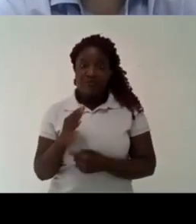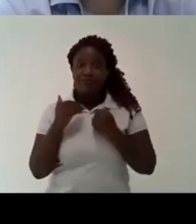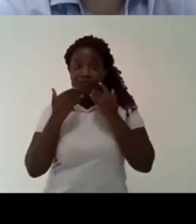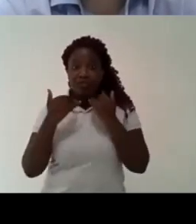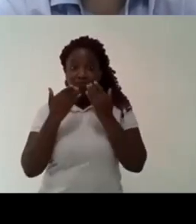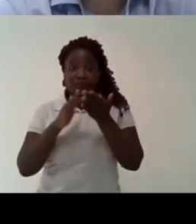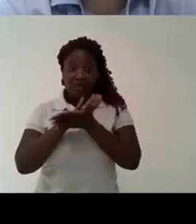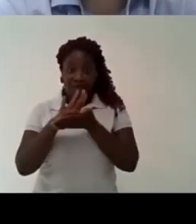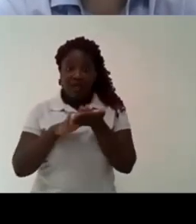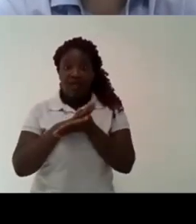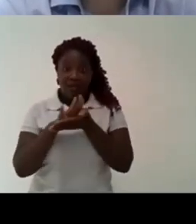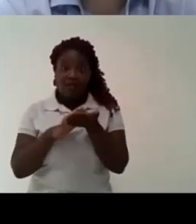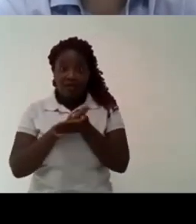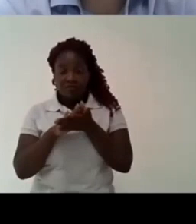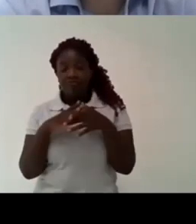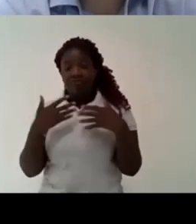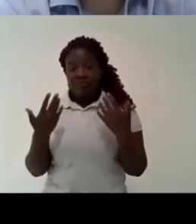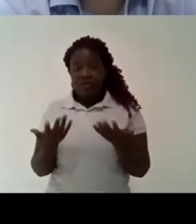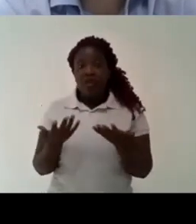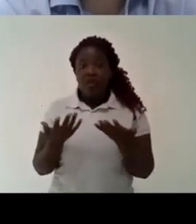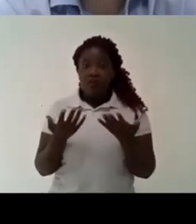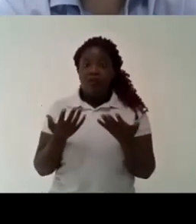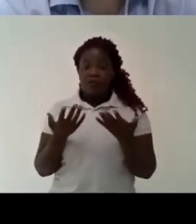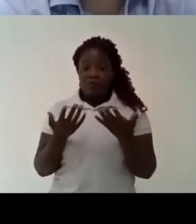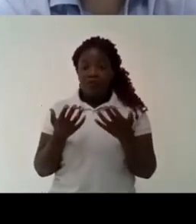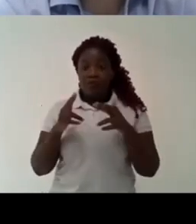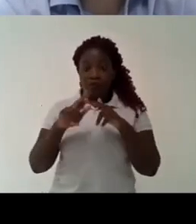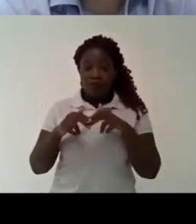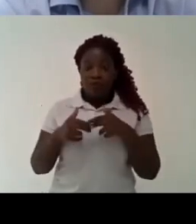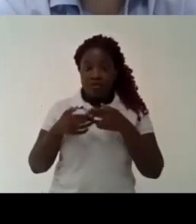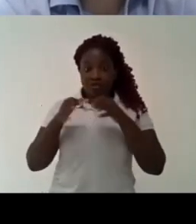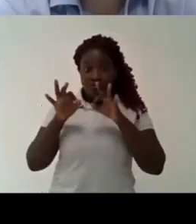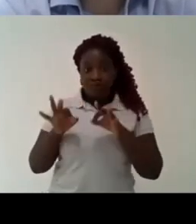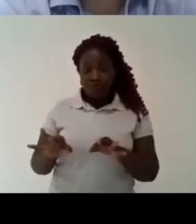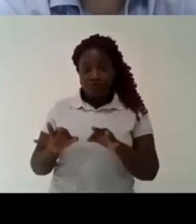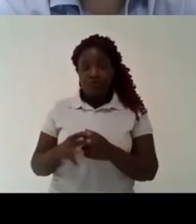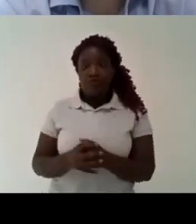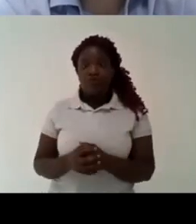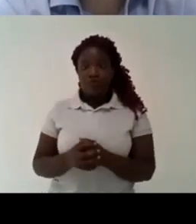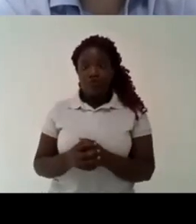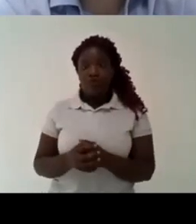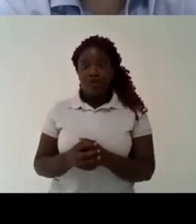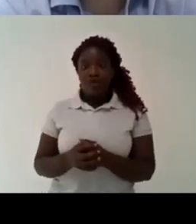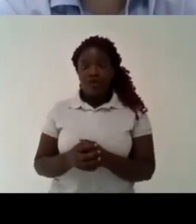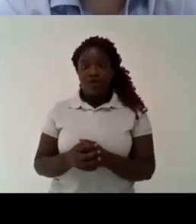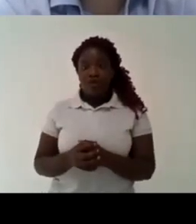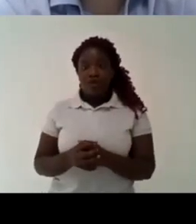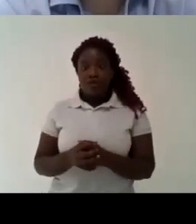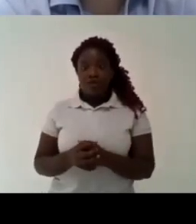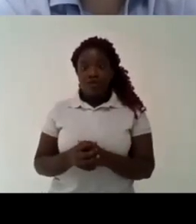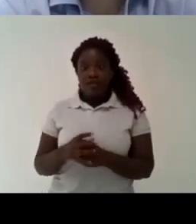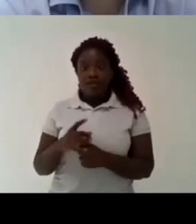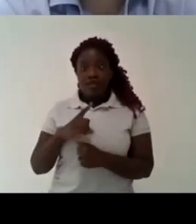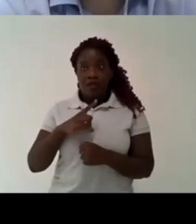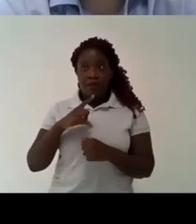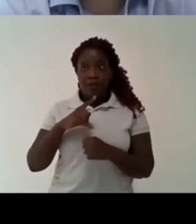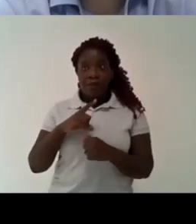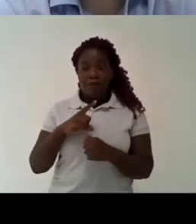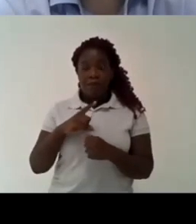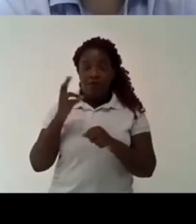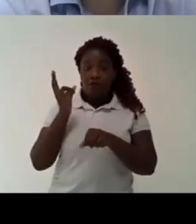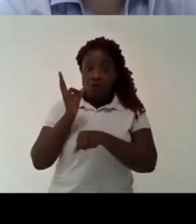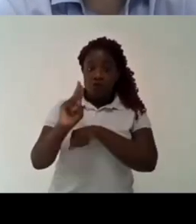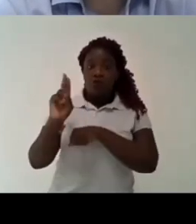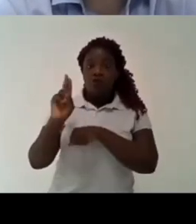uh is not being uh taken advantage of we have our ministry saying that